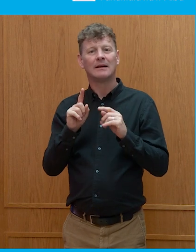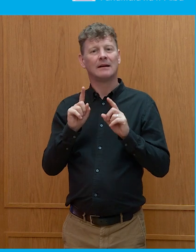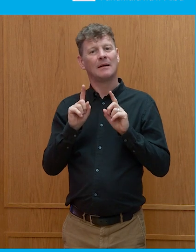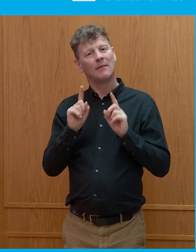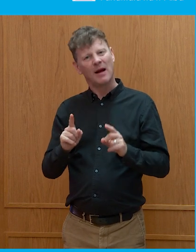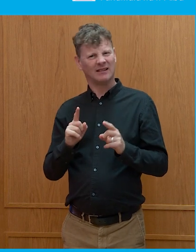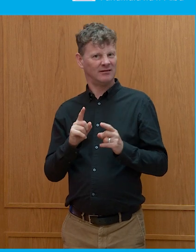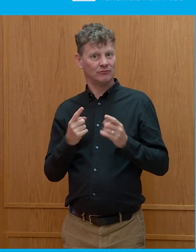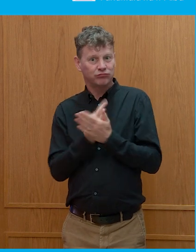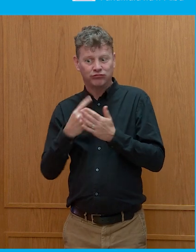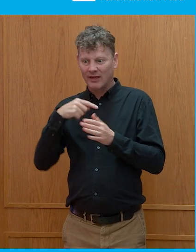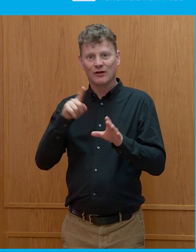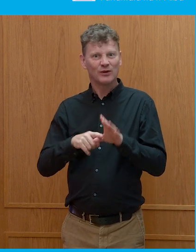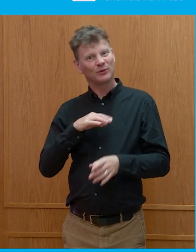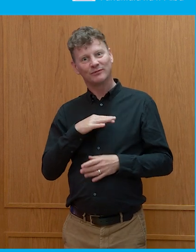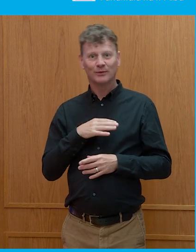And, Chase?